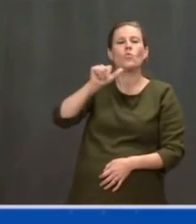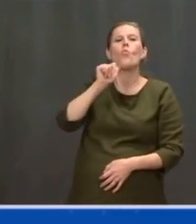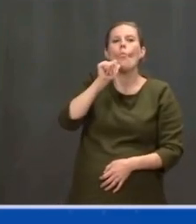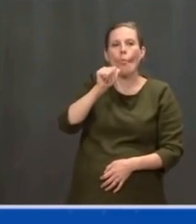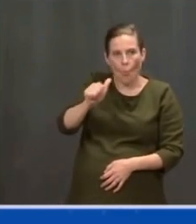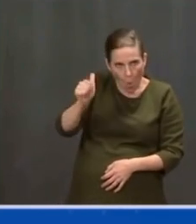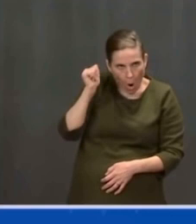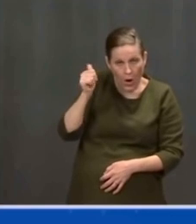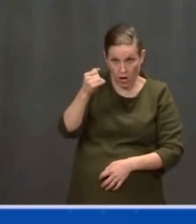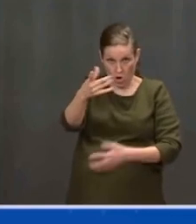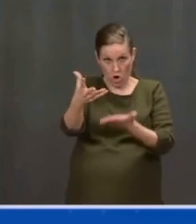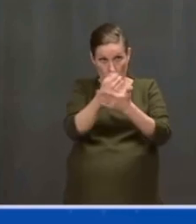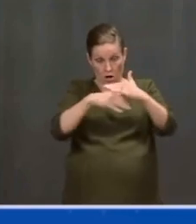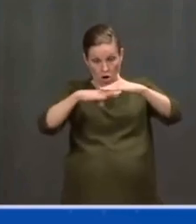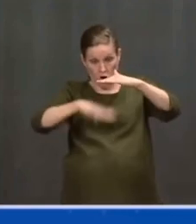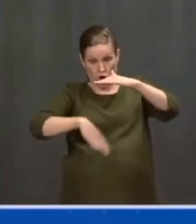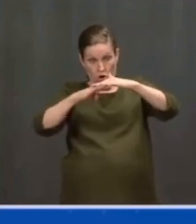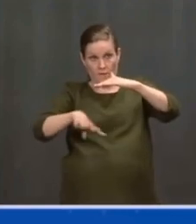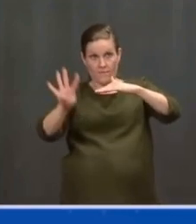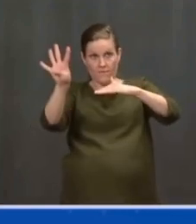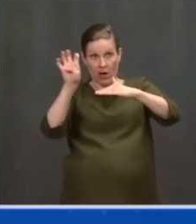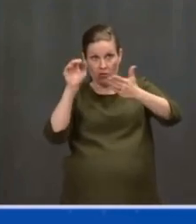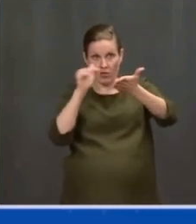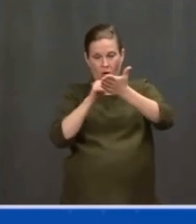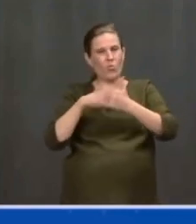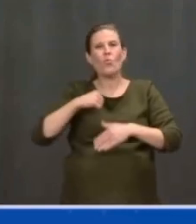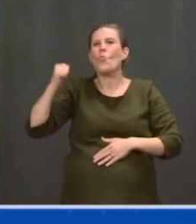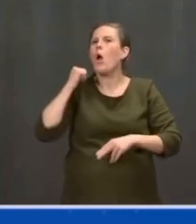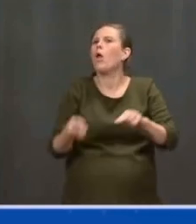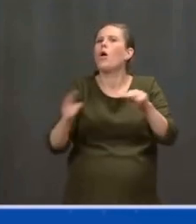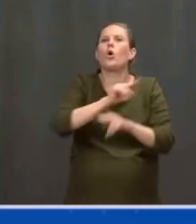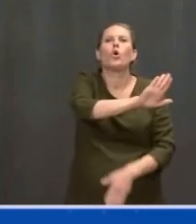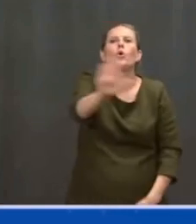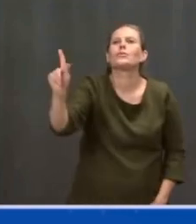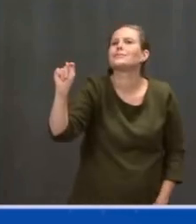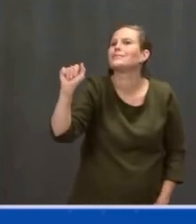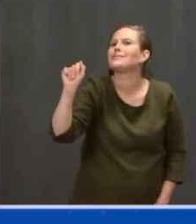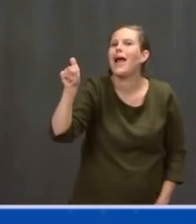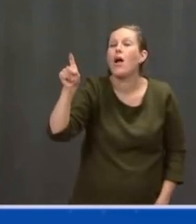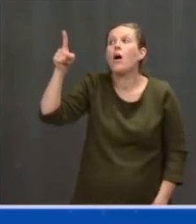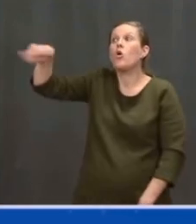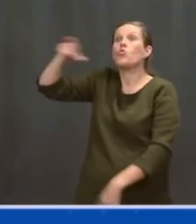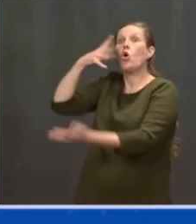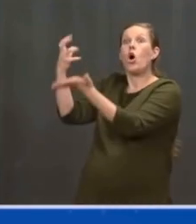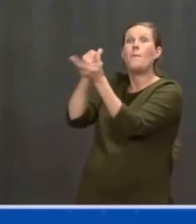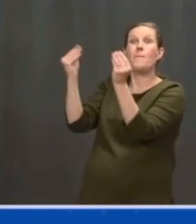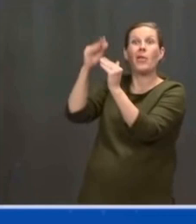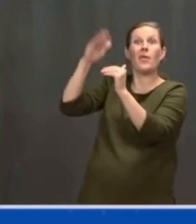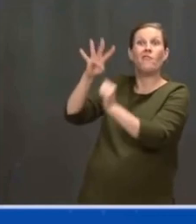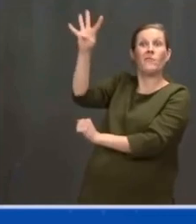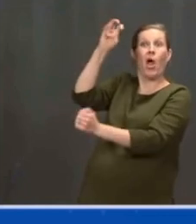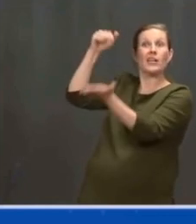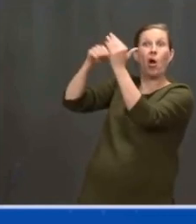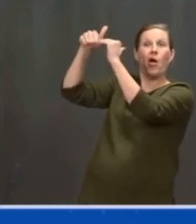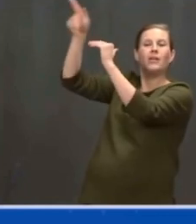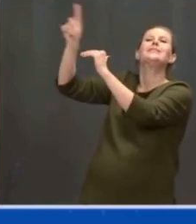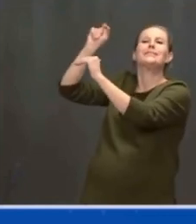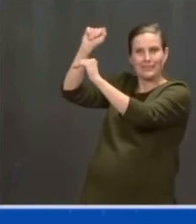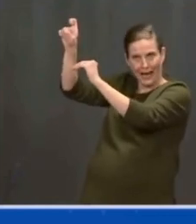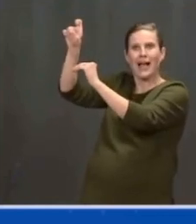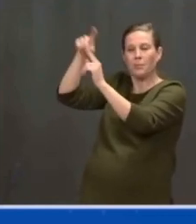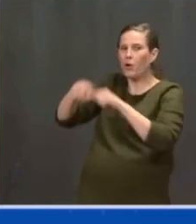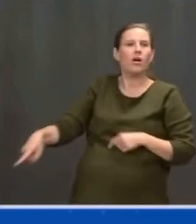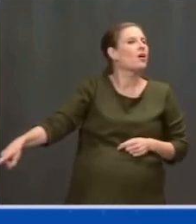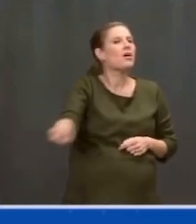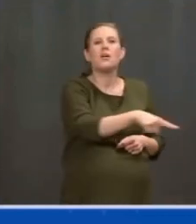This is not about penalizing anyone. I have nothing against millionaires and billionaires. I believe in